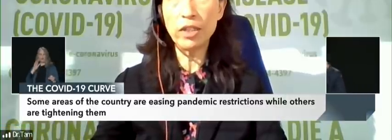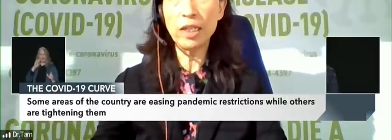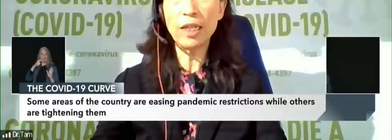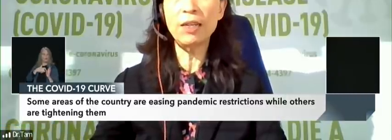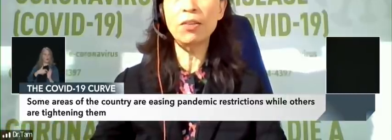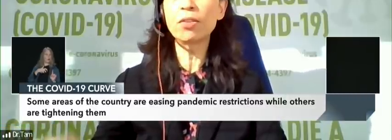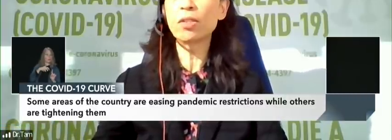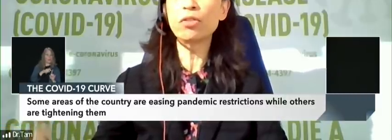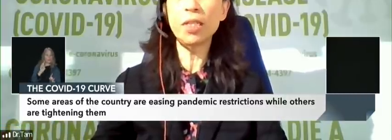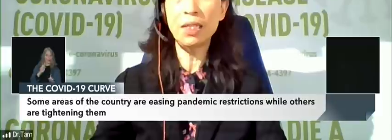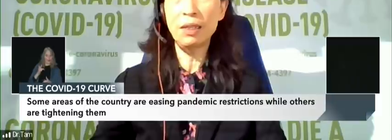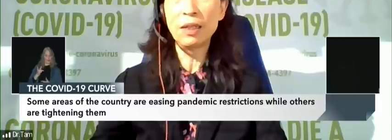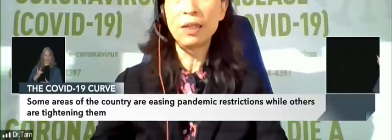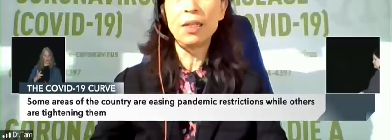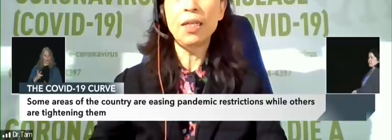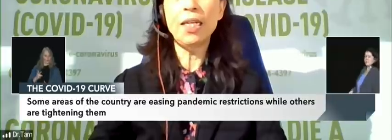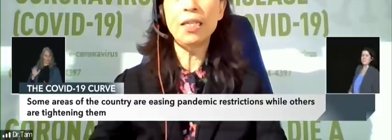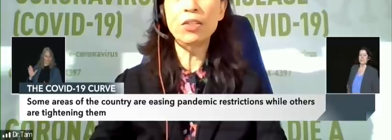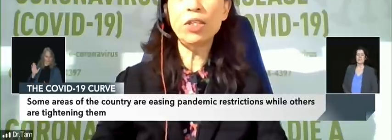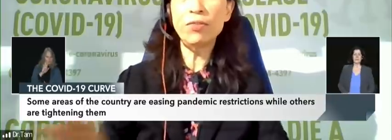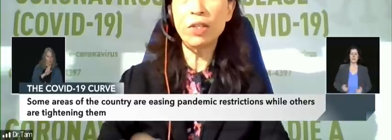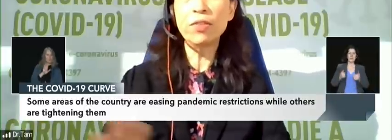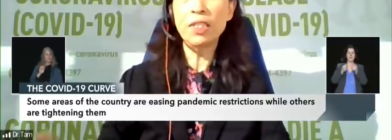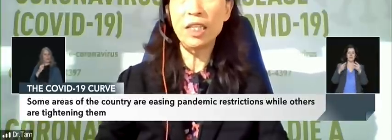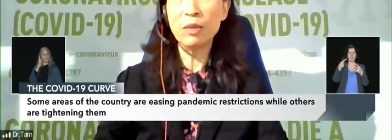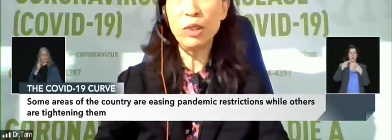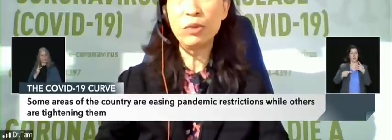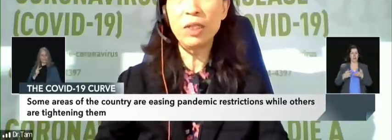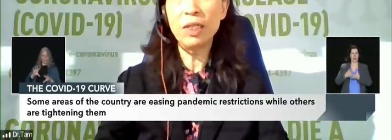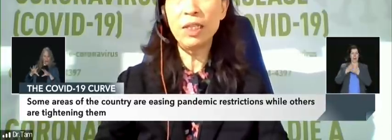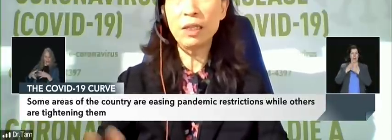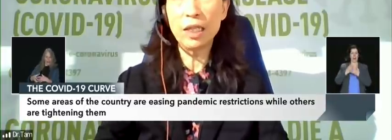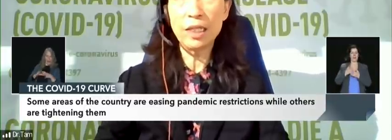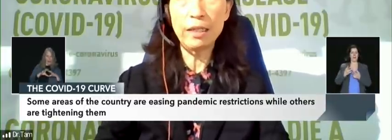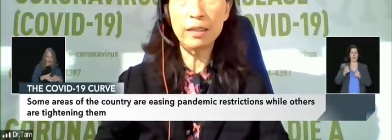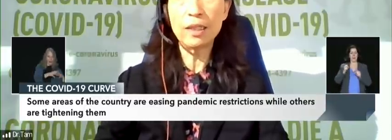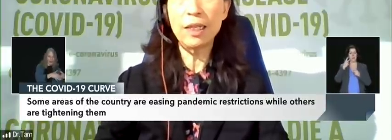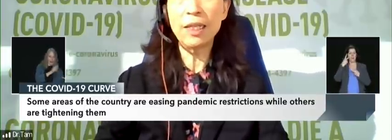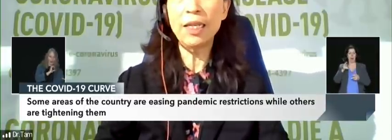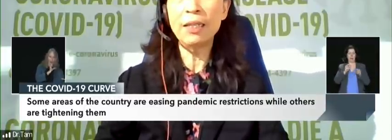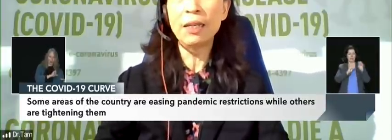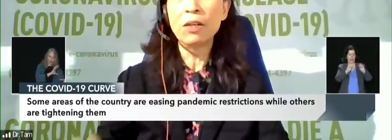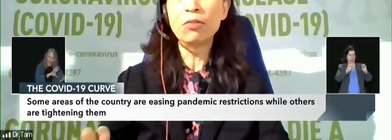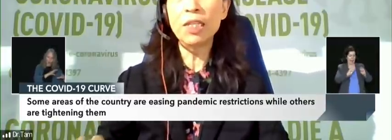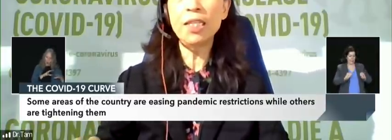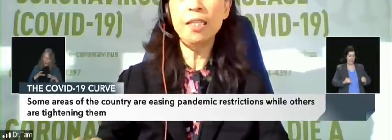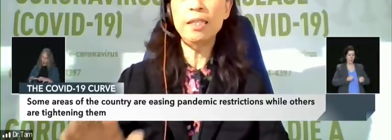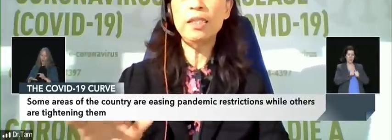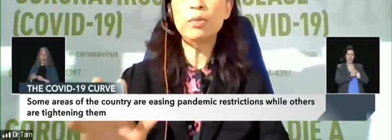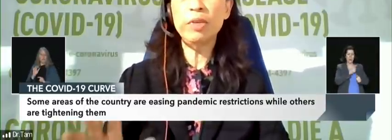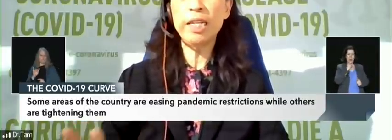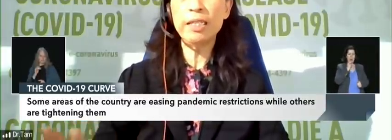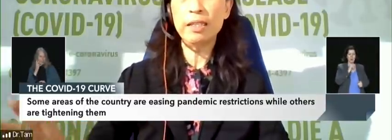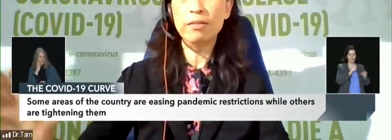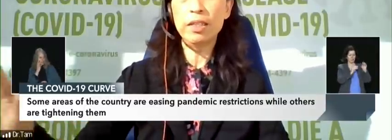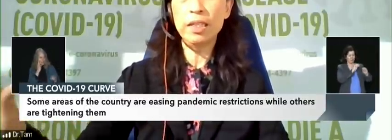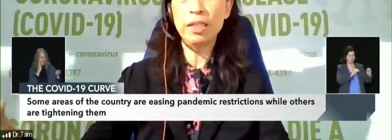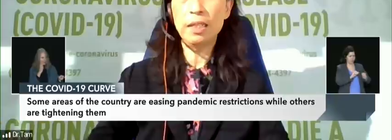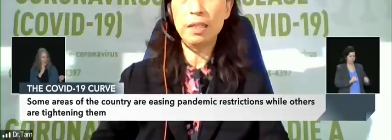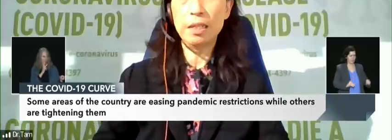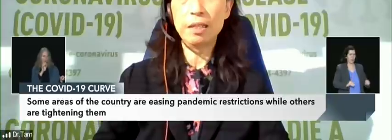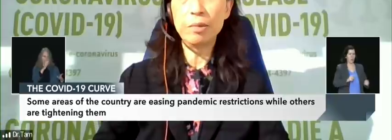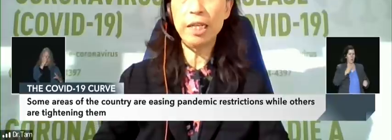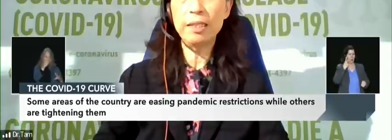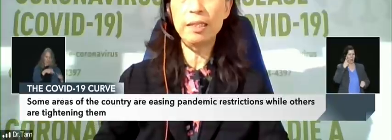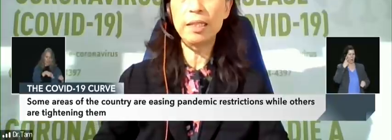by age and how those are trending and the shifts over time between the younger adults and then really the spread of